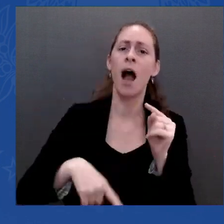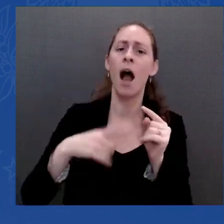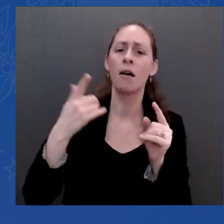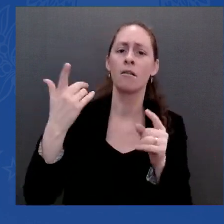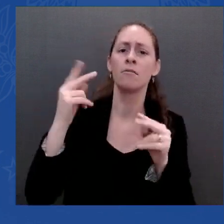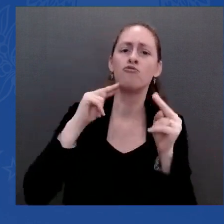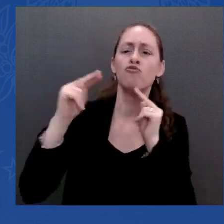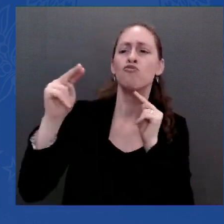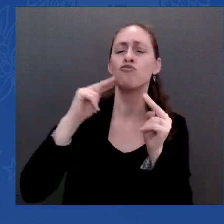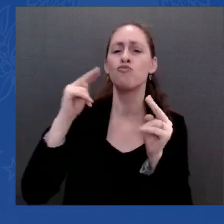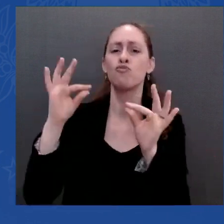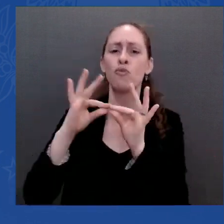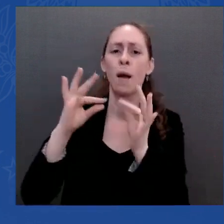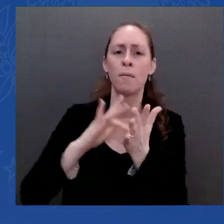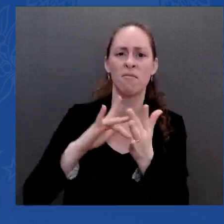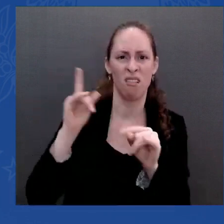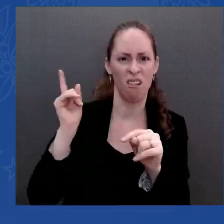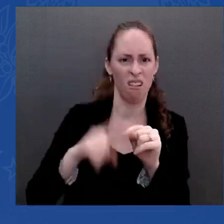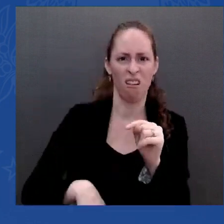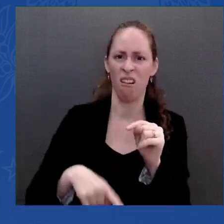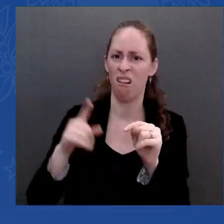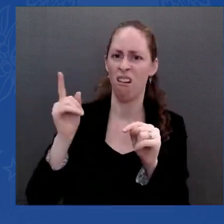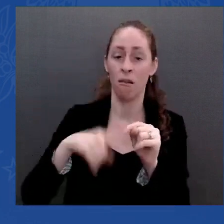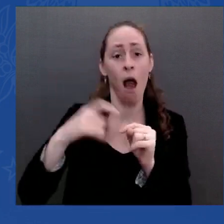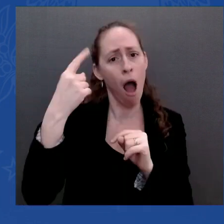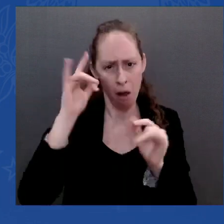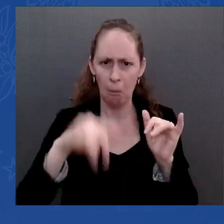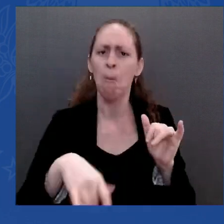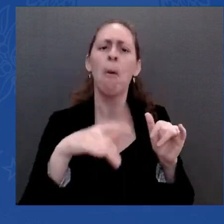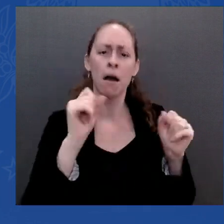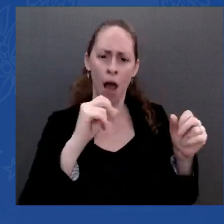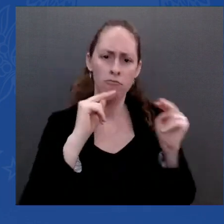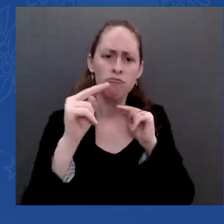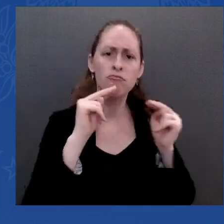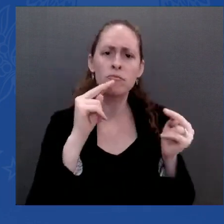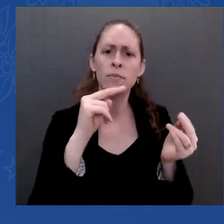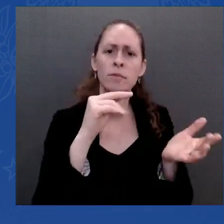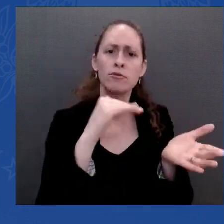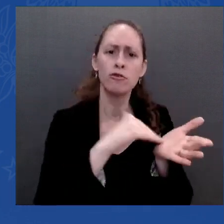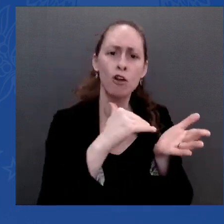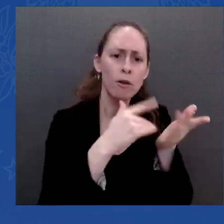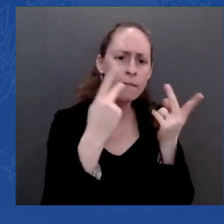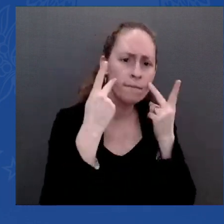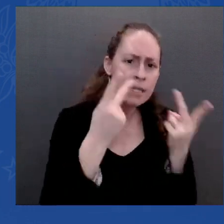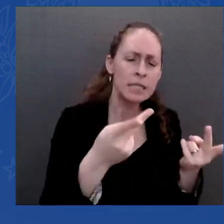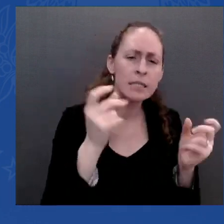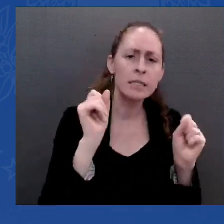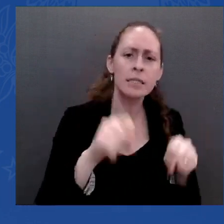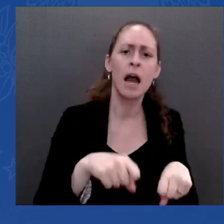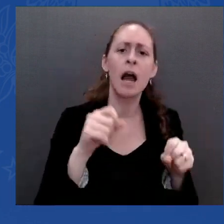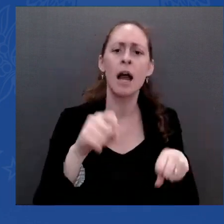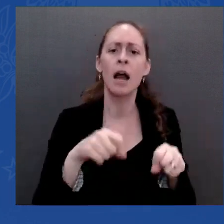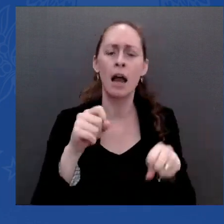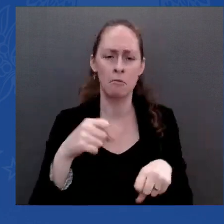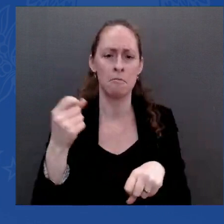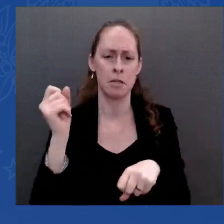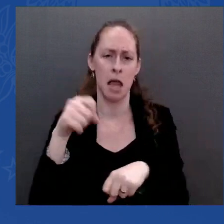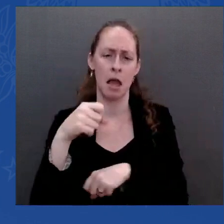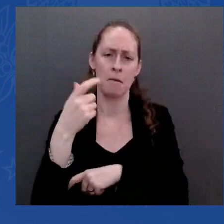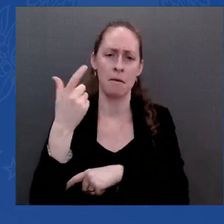they negotiate and say, we'll pay no more than this much for a doctor's visit. So if the doctors don't want to take any Medicare patients, they don't have to.